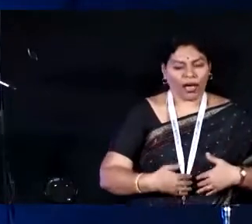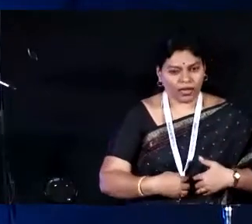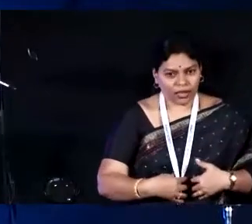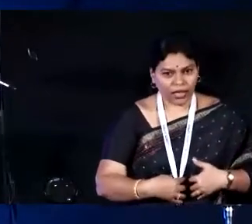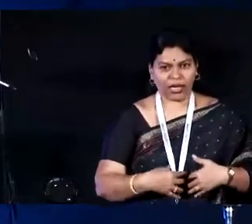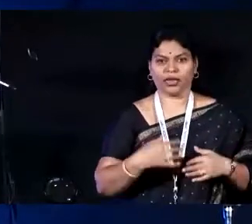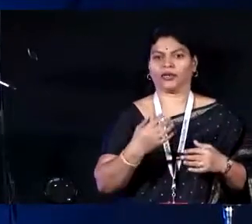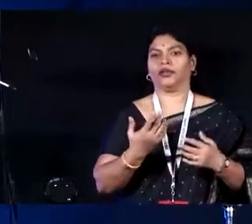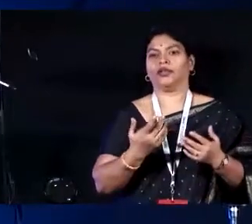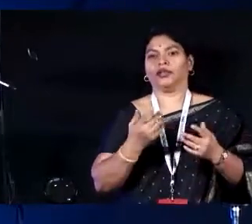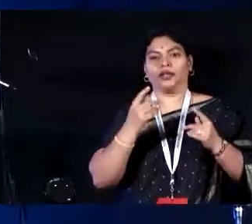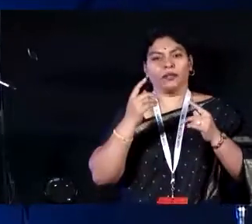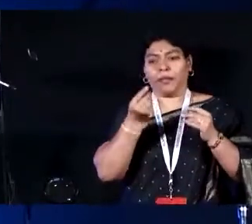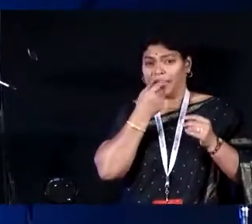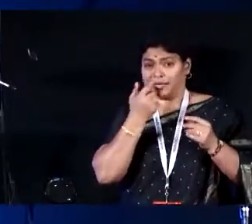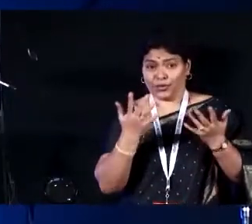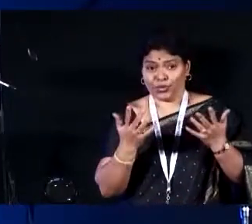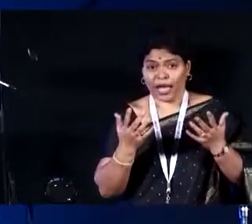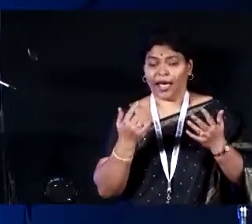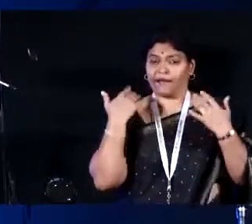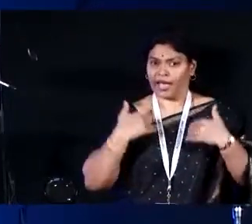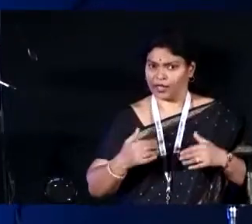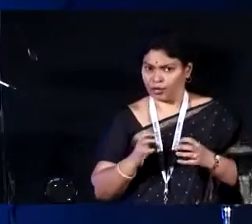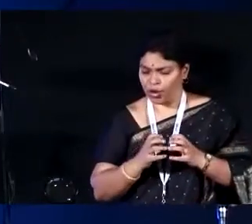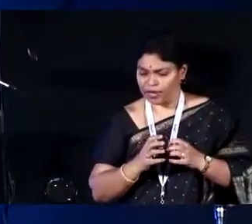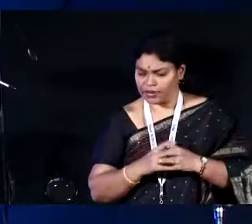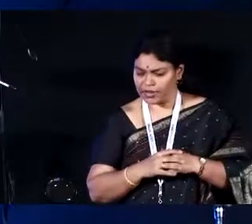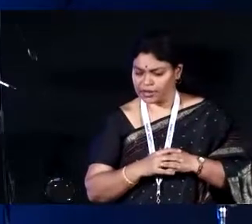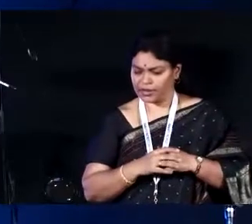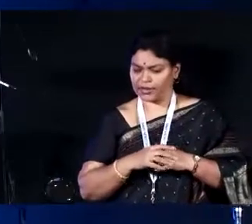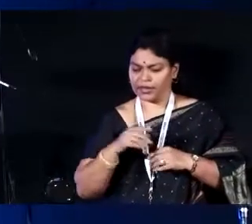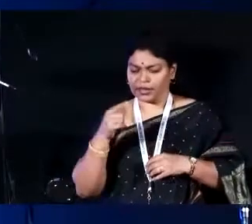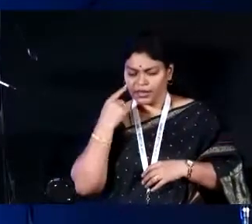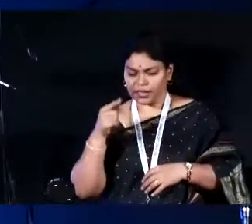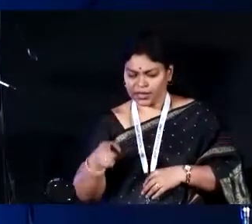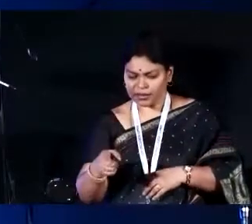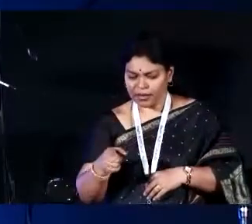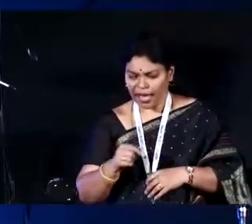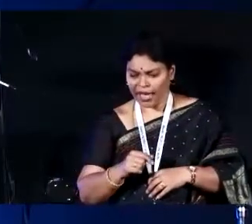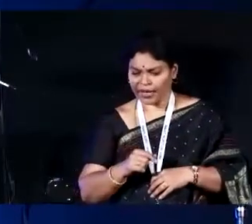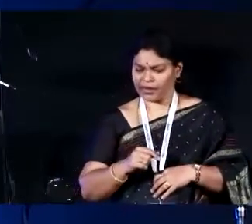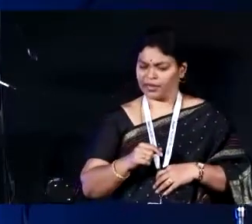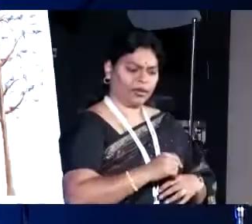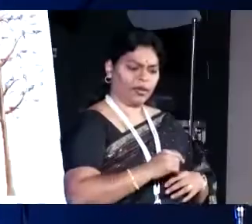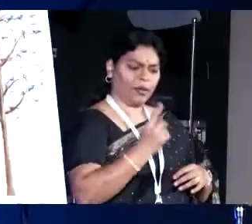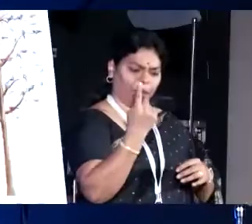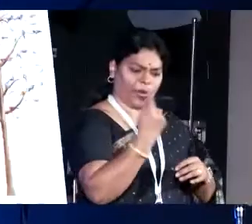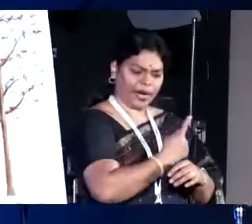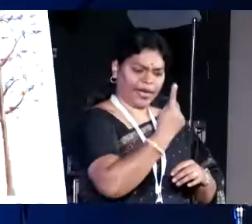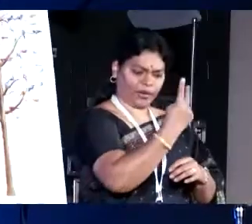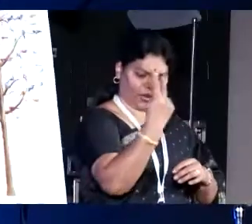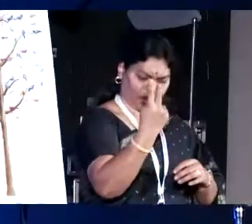because of lack of attention, medicine. Habib Hai in those days was paid 20 rupees and 2 meter of white cloth for a dead body.